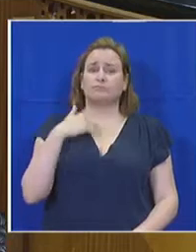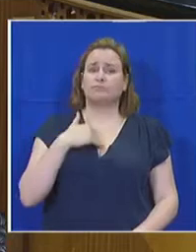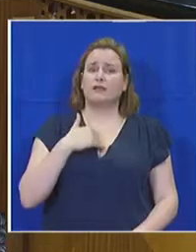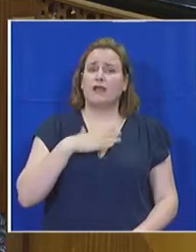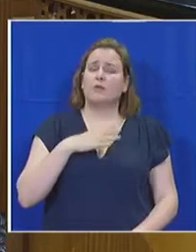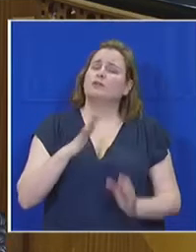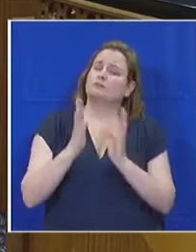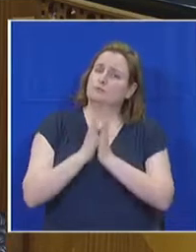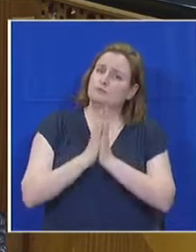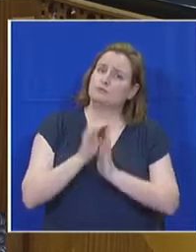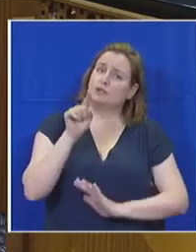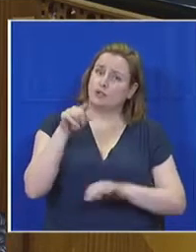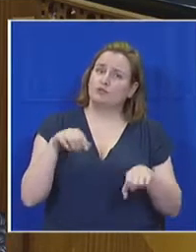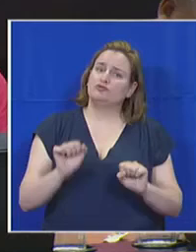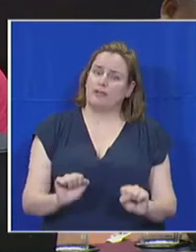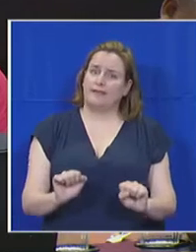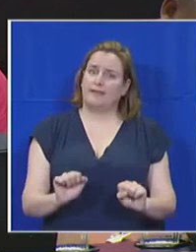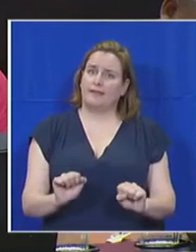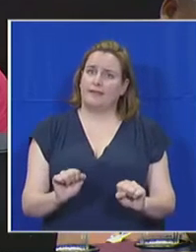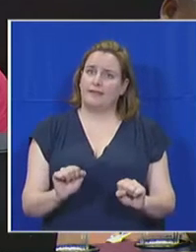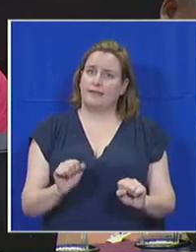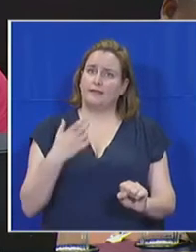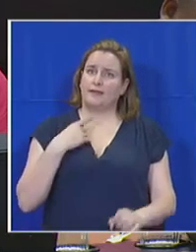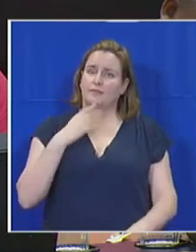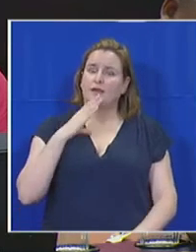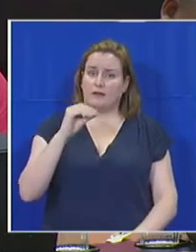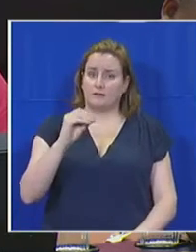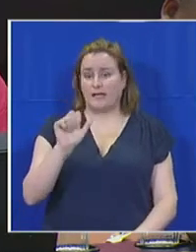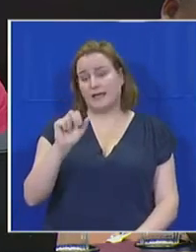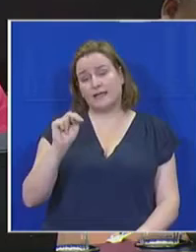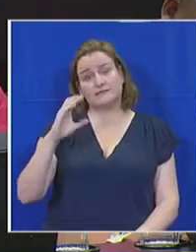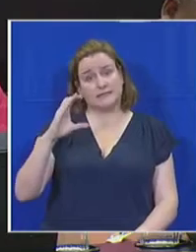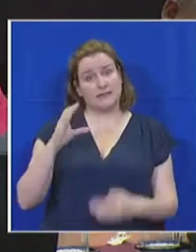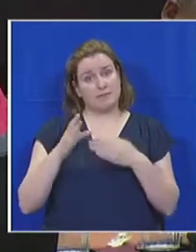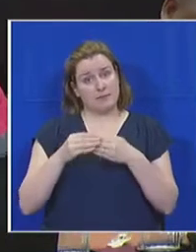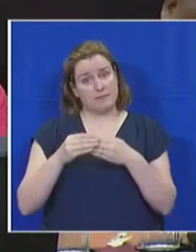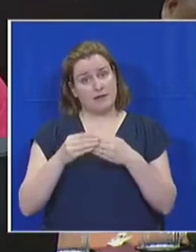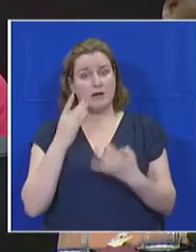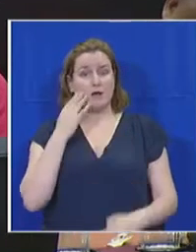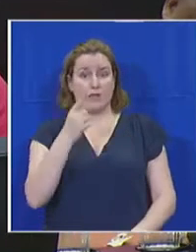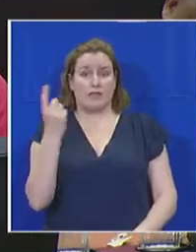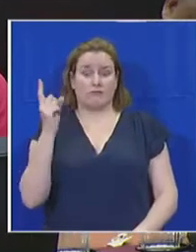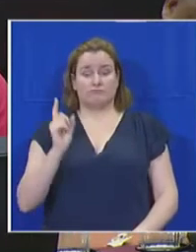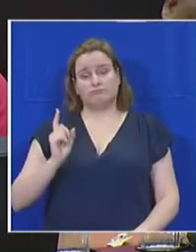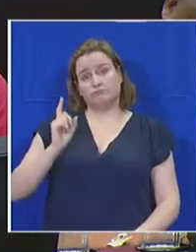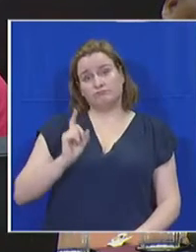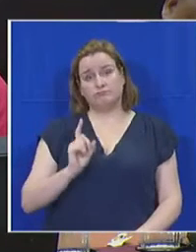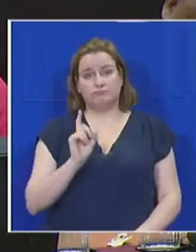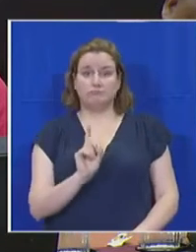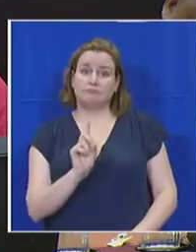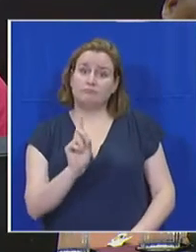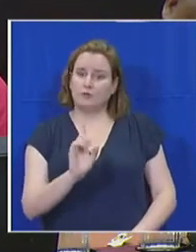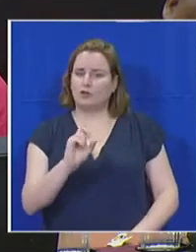I appeal to you as the chair of this house that members of the ANC, when they take up a podium, they must not come and make